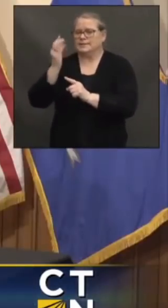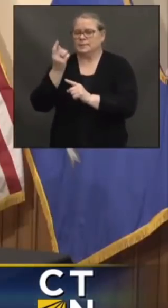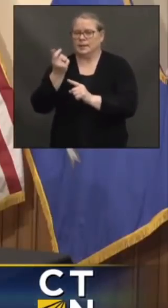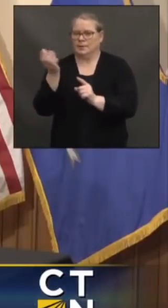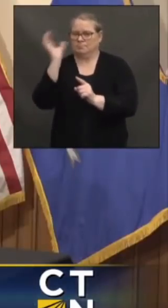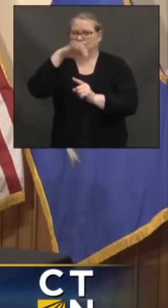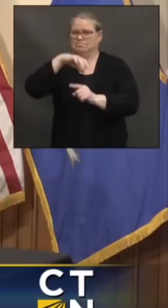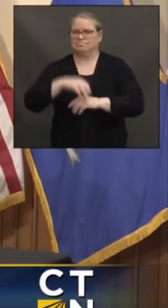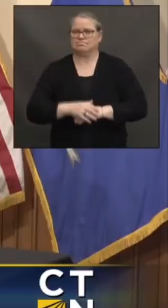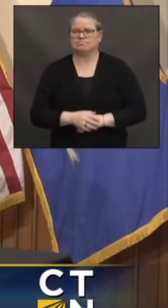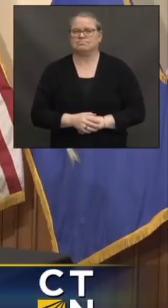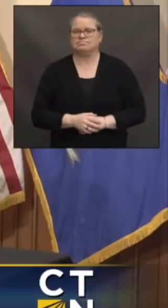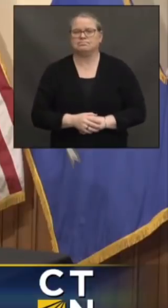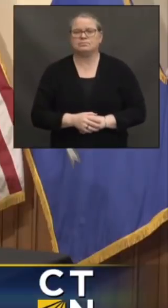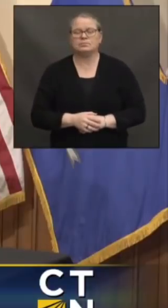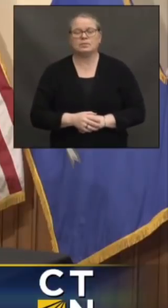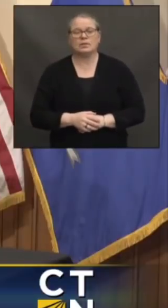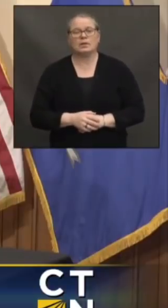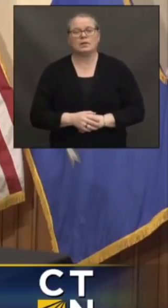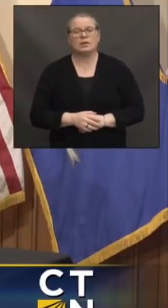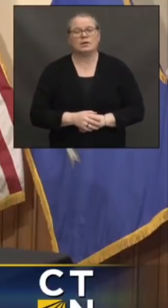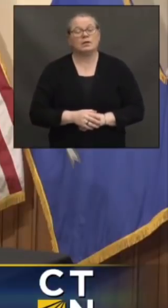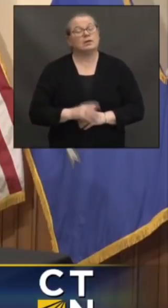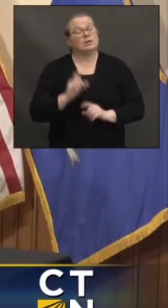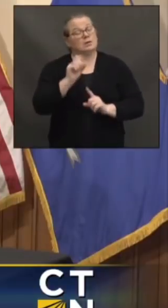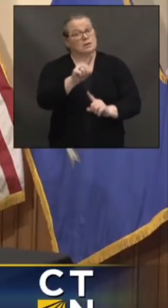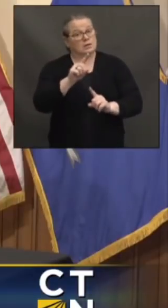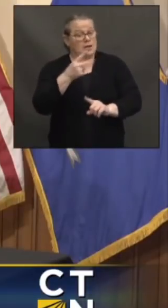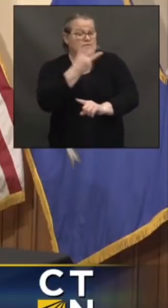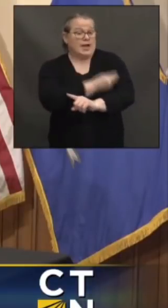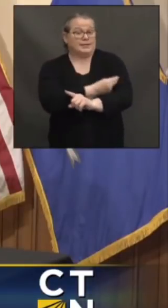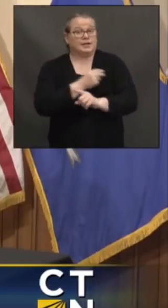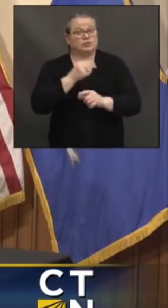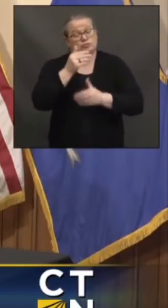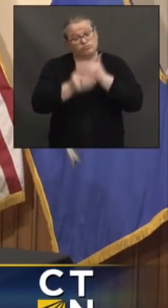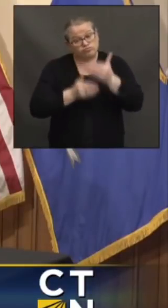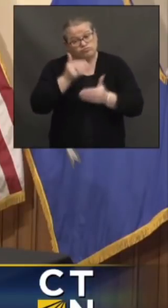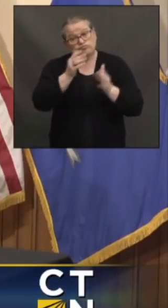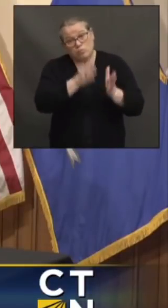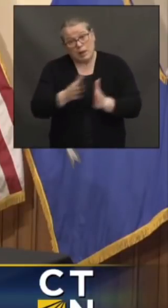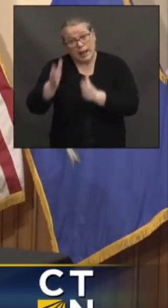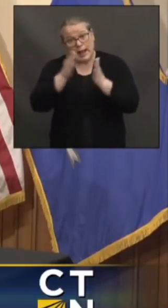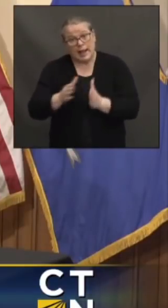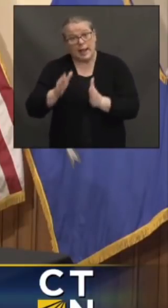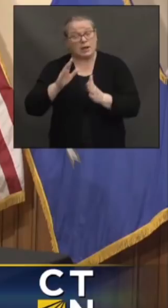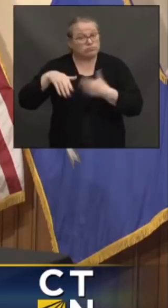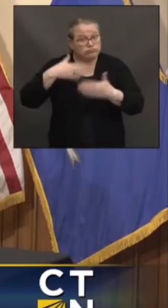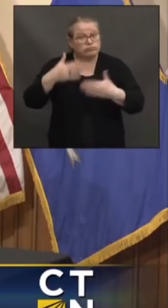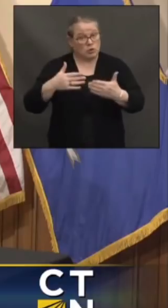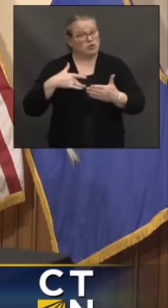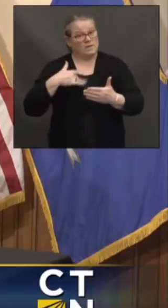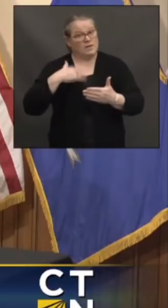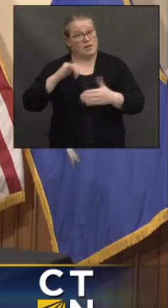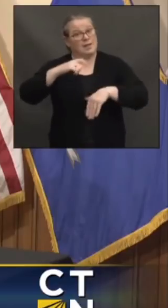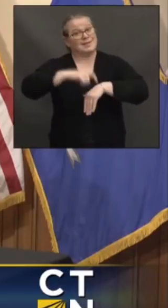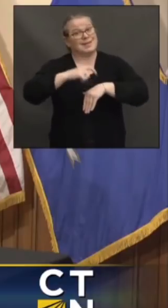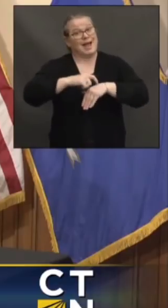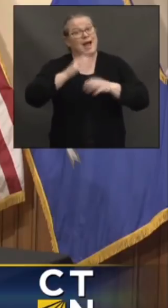Based on how vaccination is progressing, do you feel like the timeline for when the next groups would be eligible is still on track?